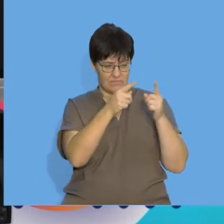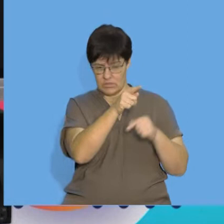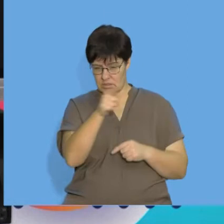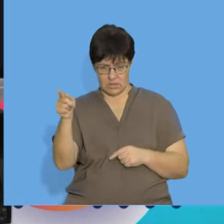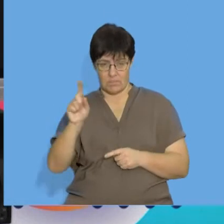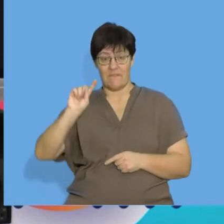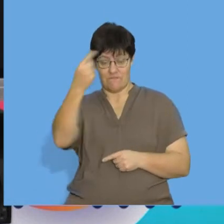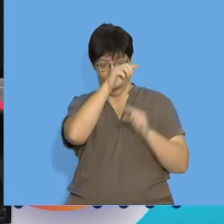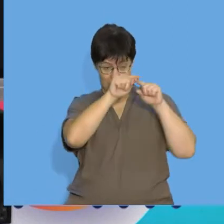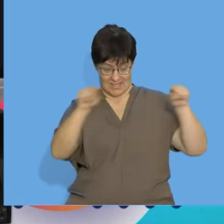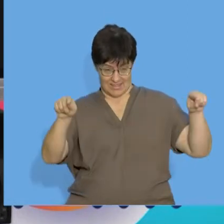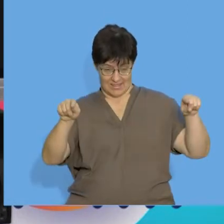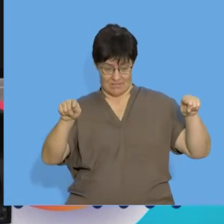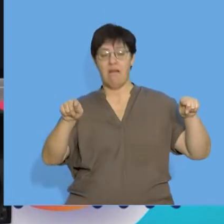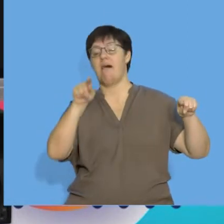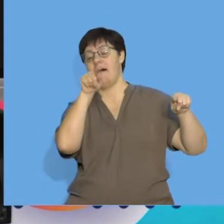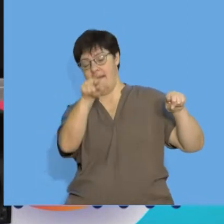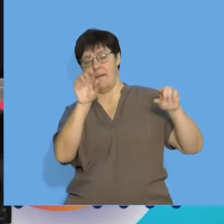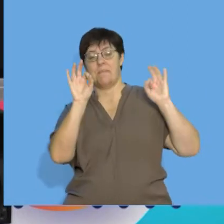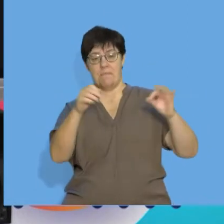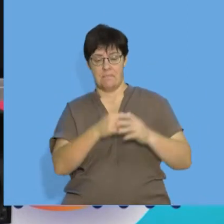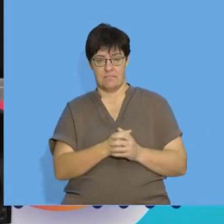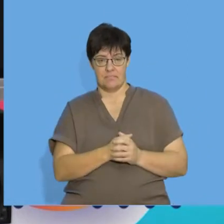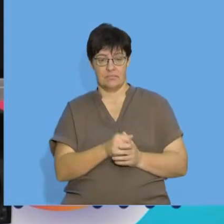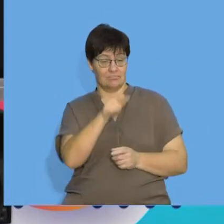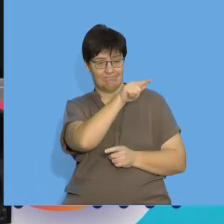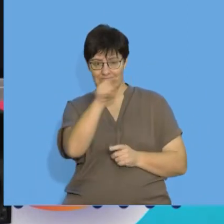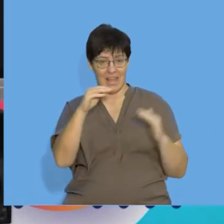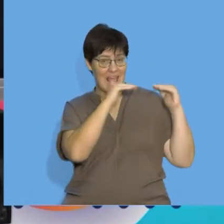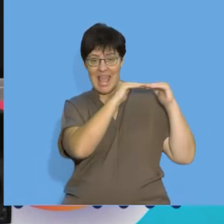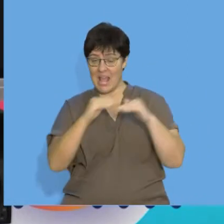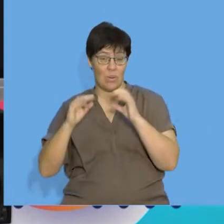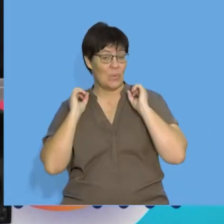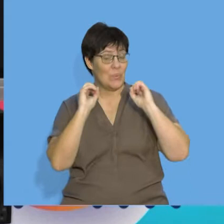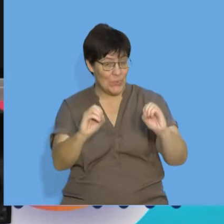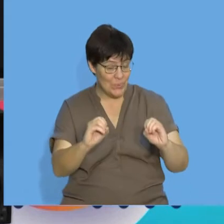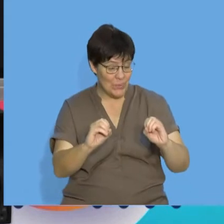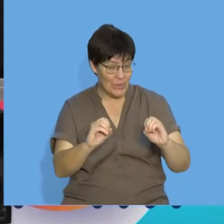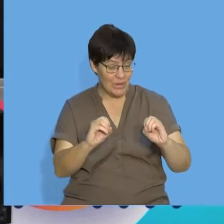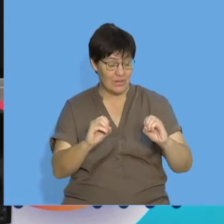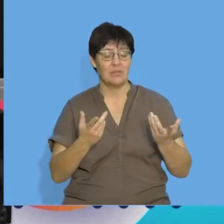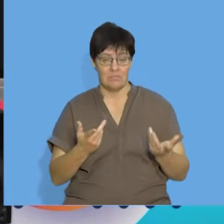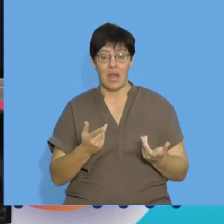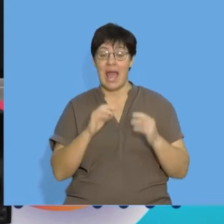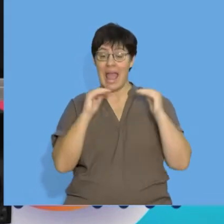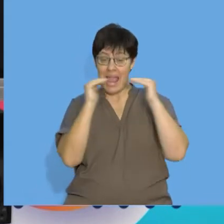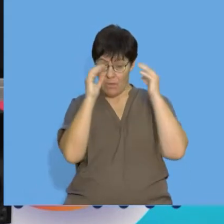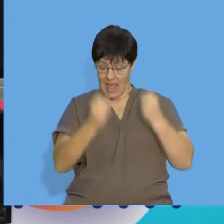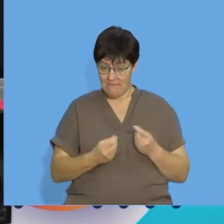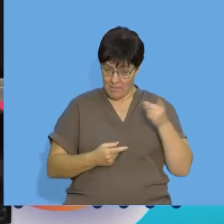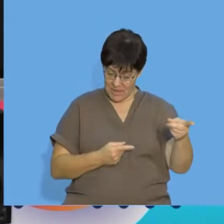that is called the first difference. If the first differences are equal